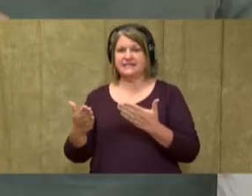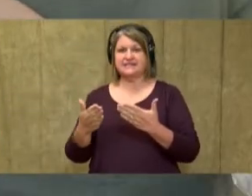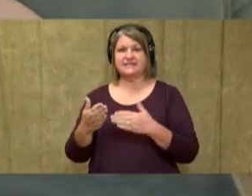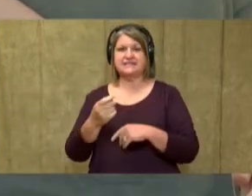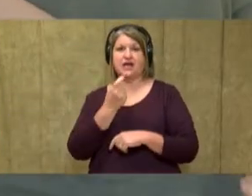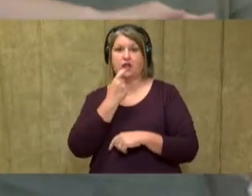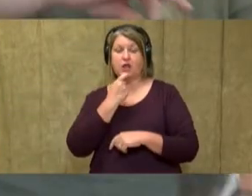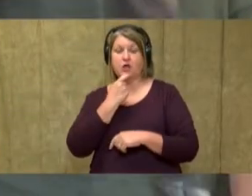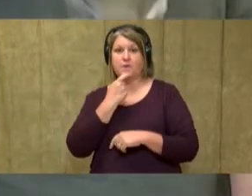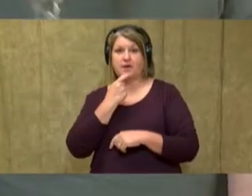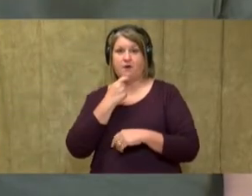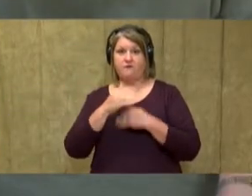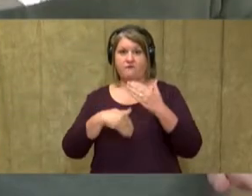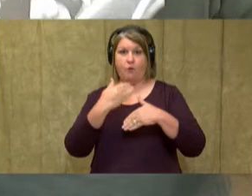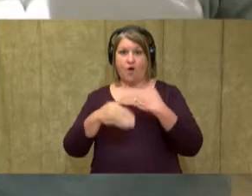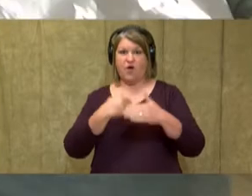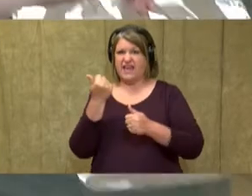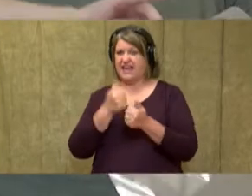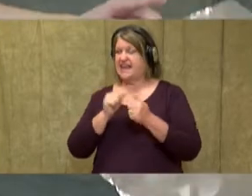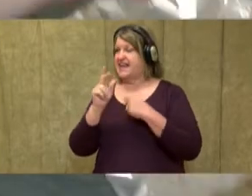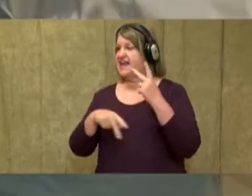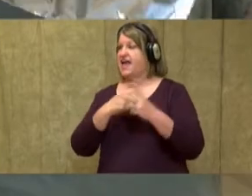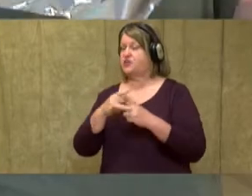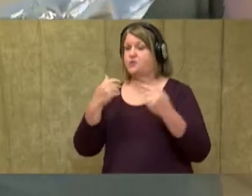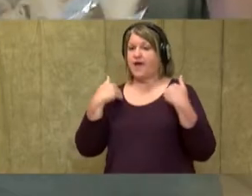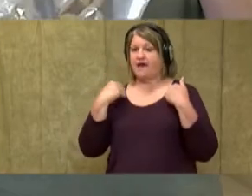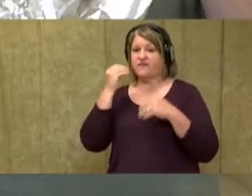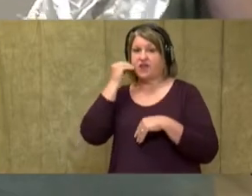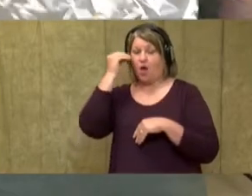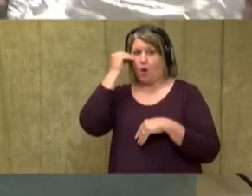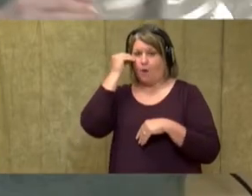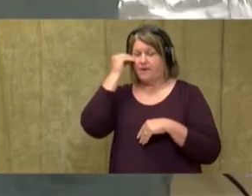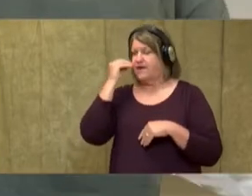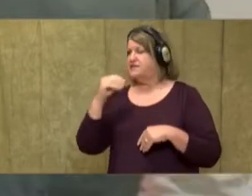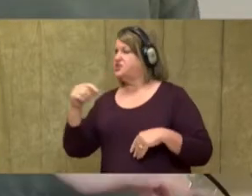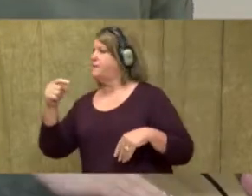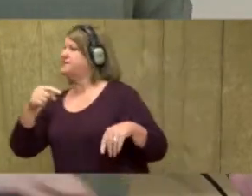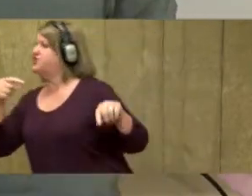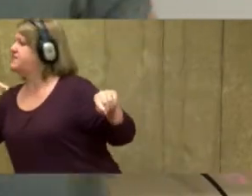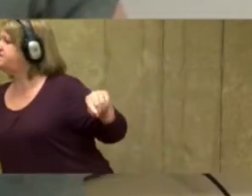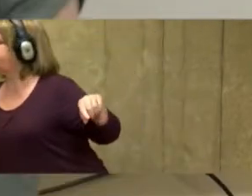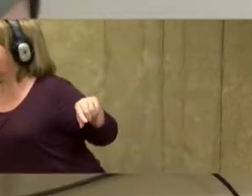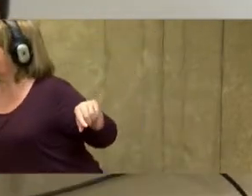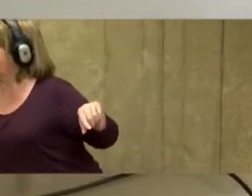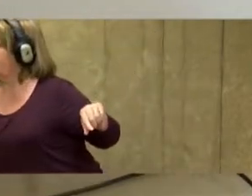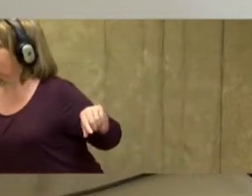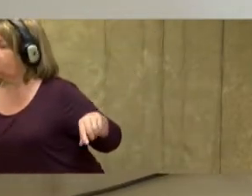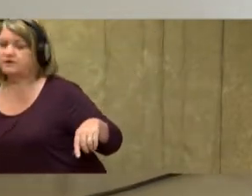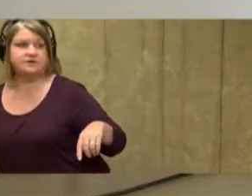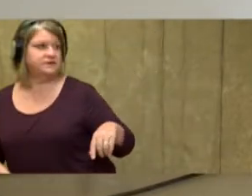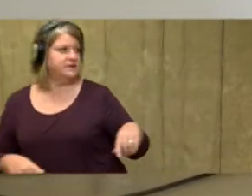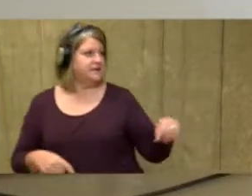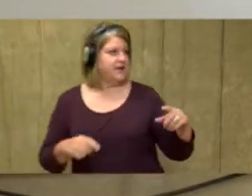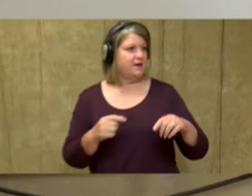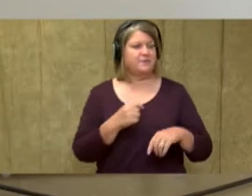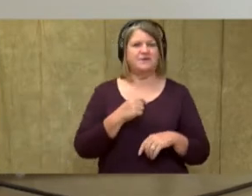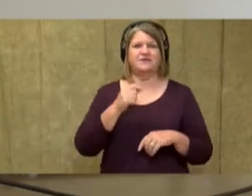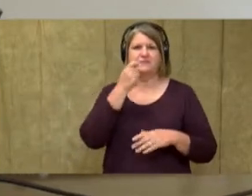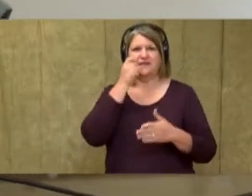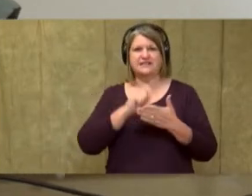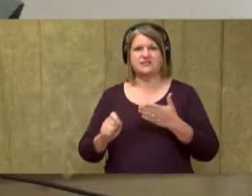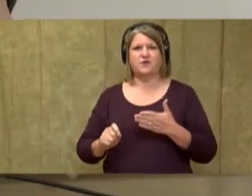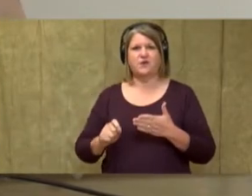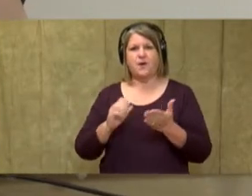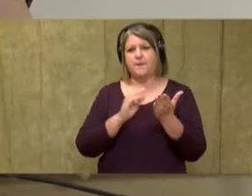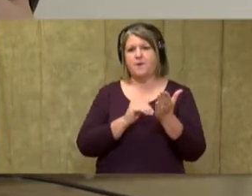Any kind of aluminum foil you have at home, just get out a sheet about this big. All right, you're going to need a pencil, maybe a